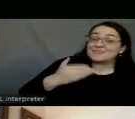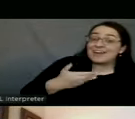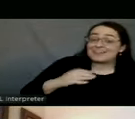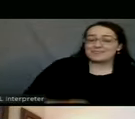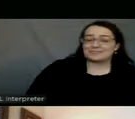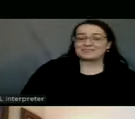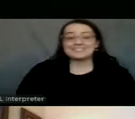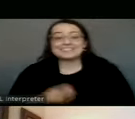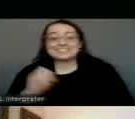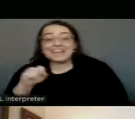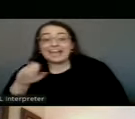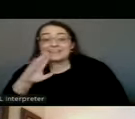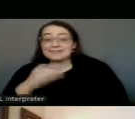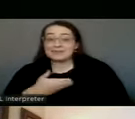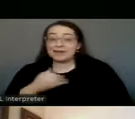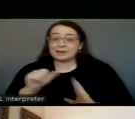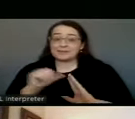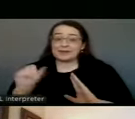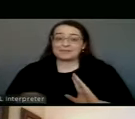Welcome to Amarillo.